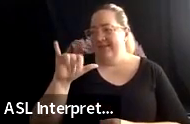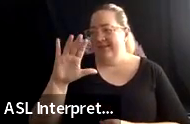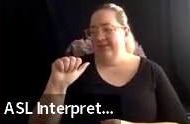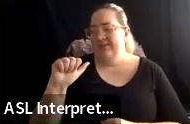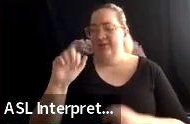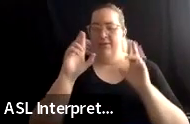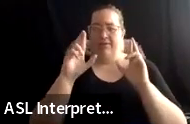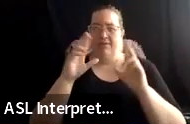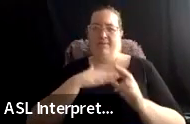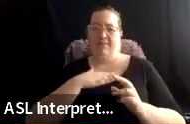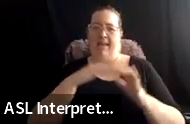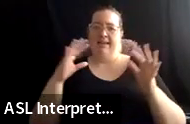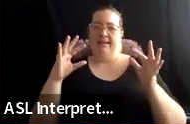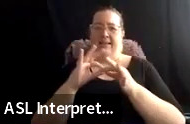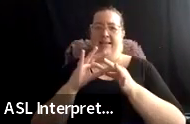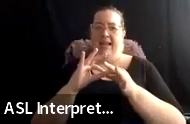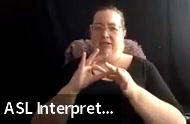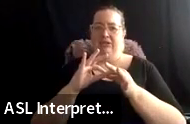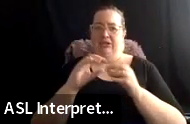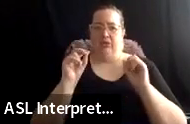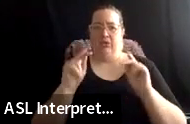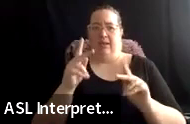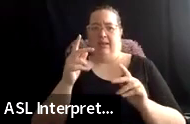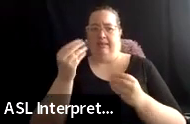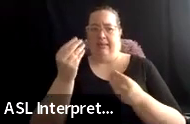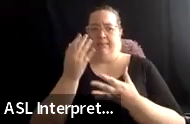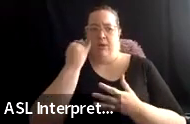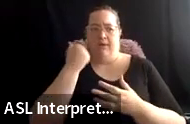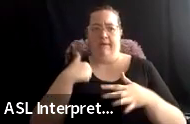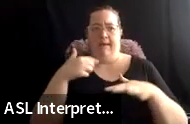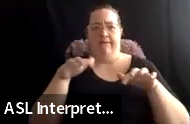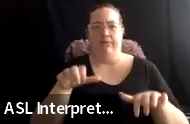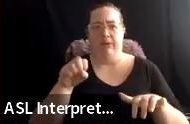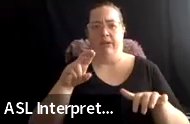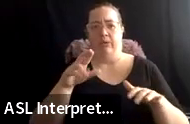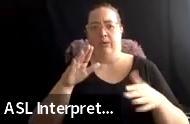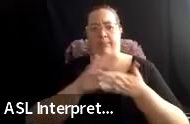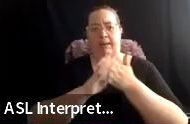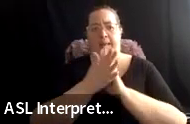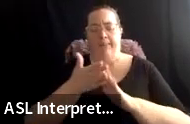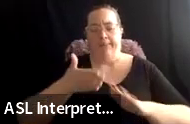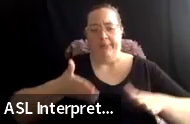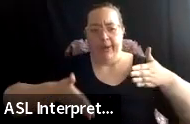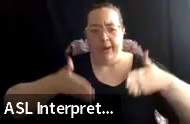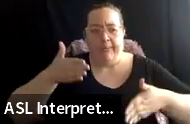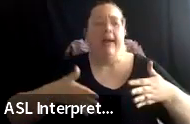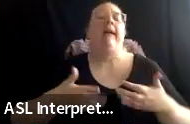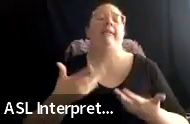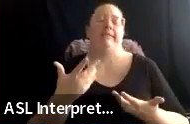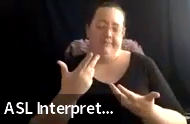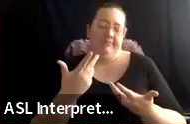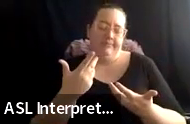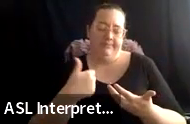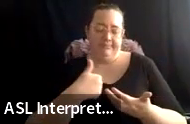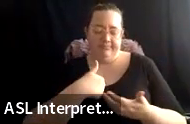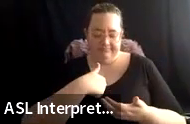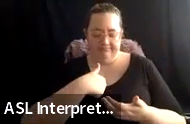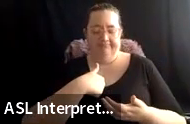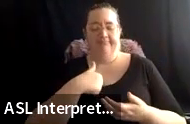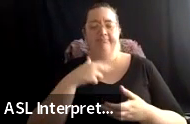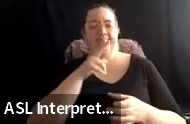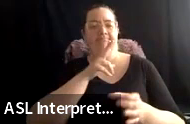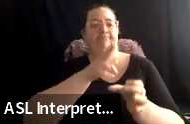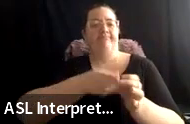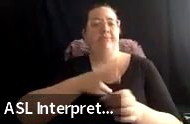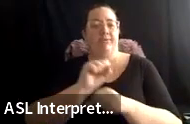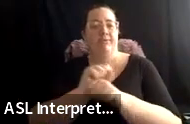please let me know if I freeze or turn into a robot. Um, I kind of joined into this work, uh, also through professor